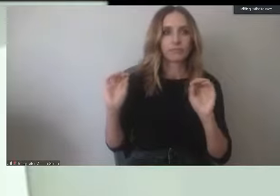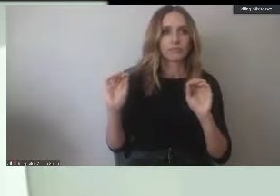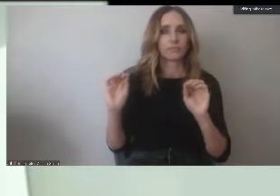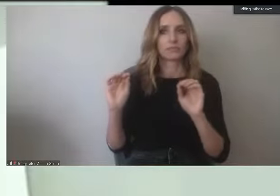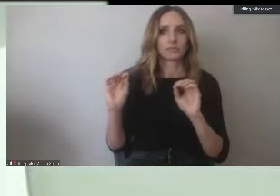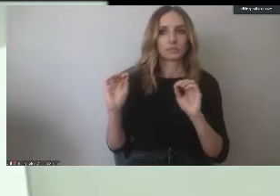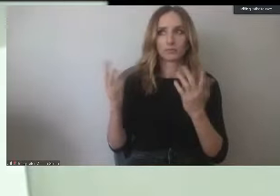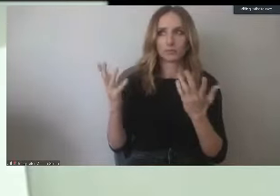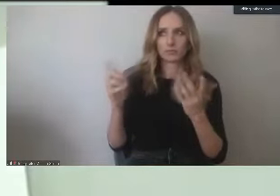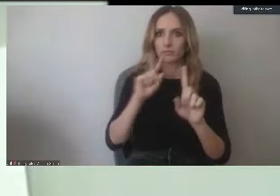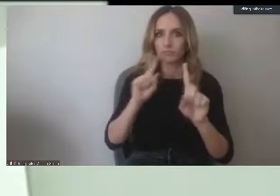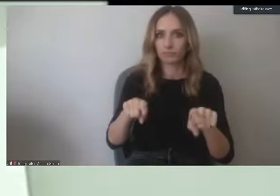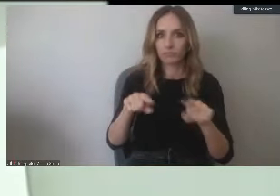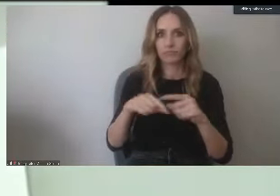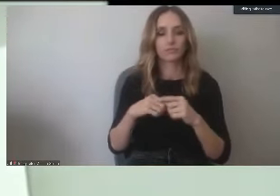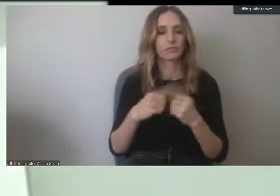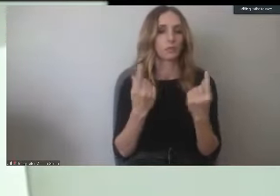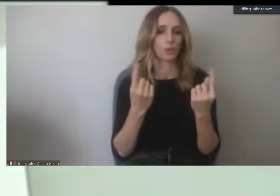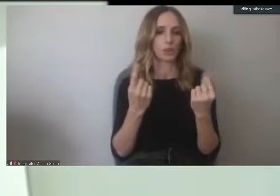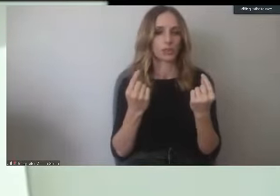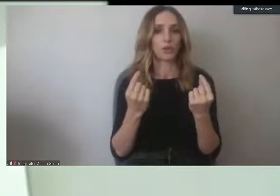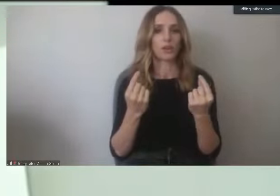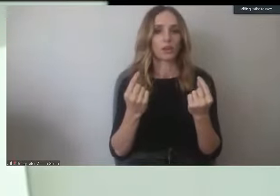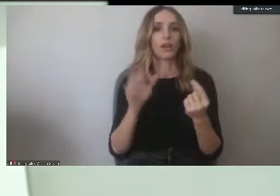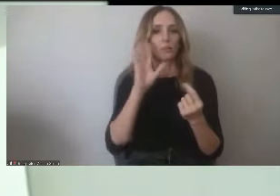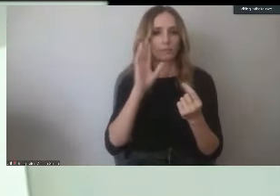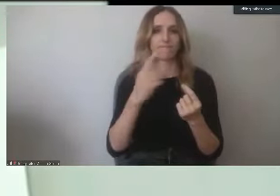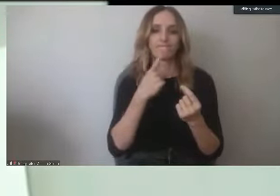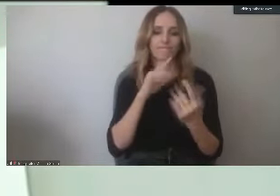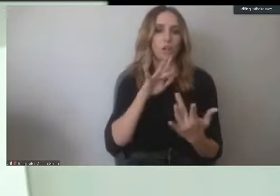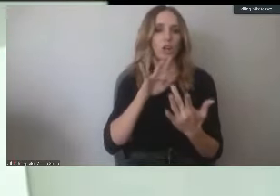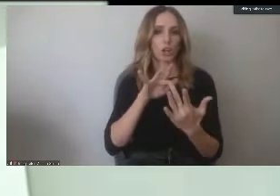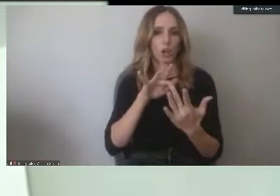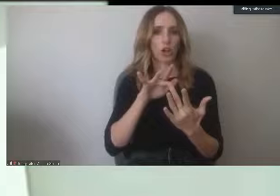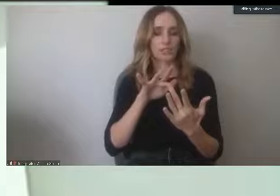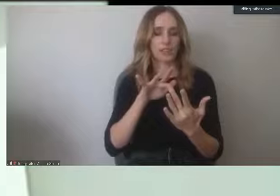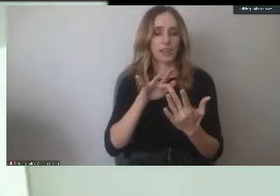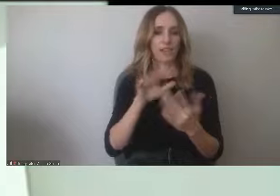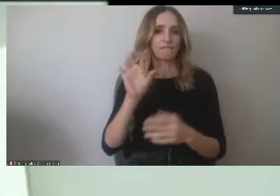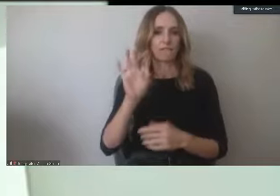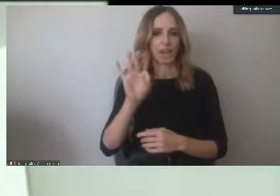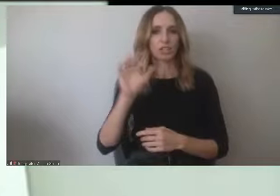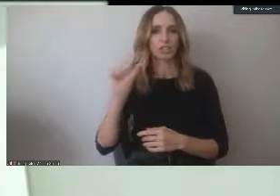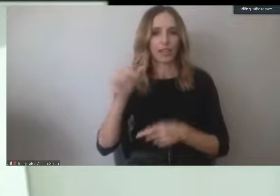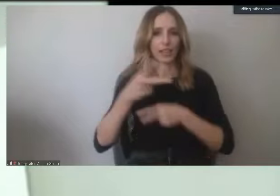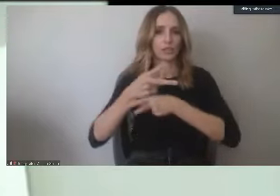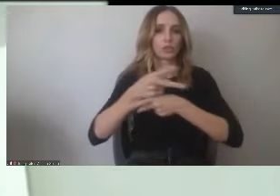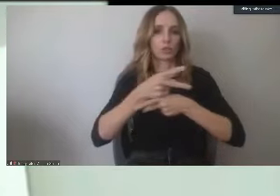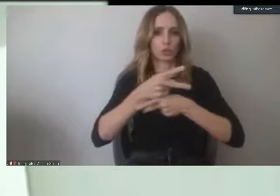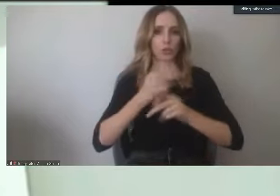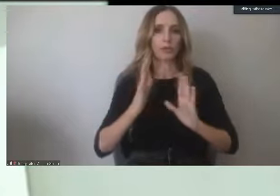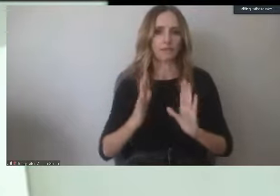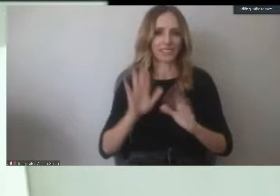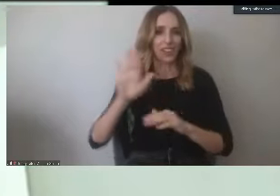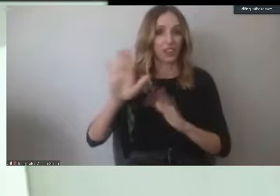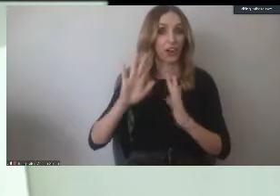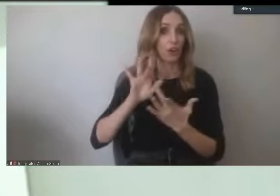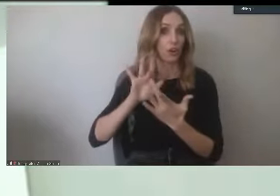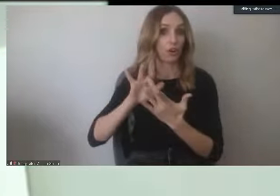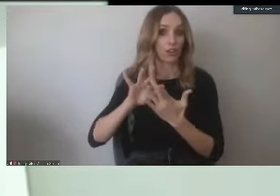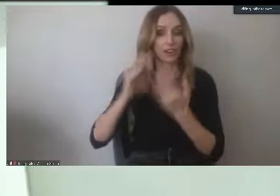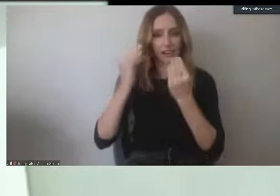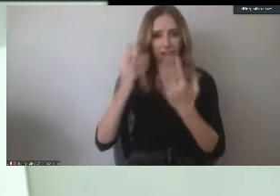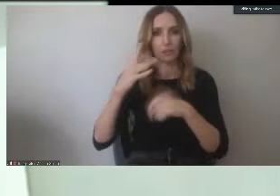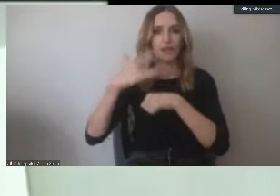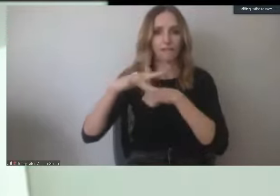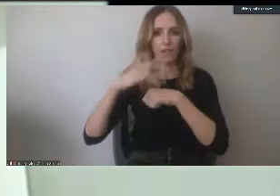office, then what we would do is I would ask you to then reach out to one of our financial aid supervisors. And their contact information is available as well